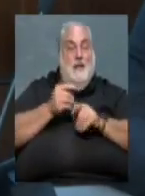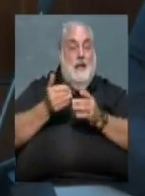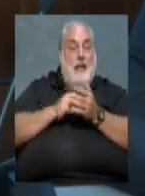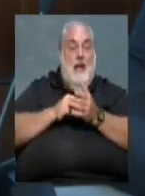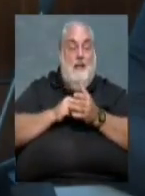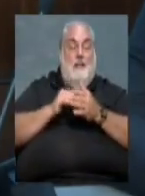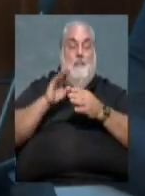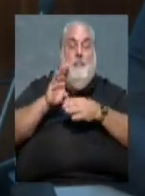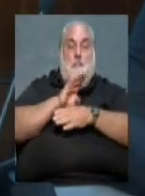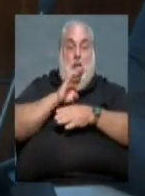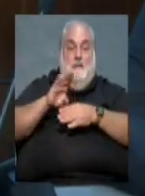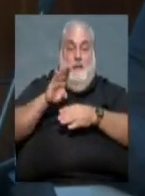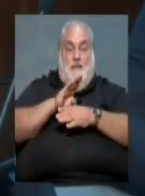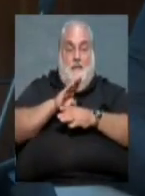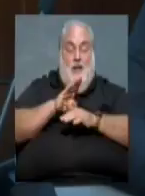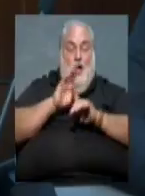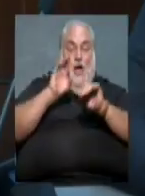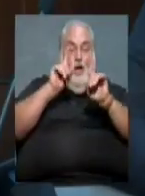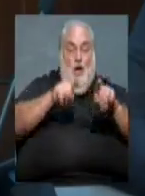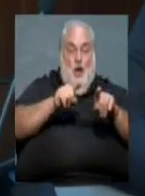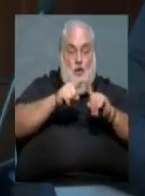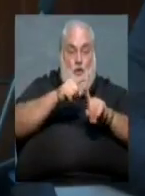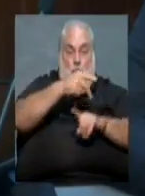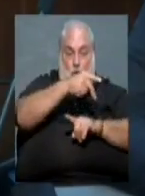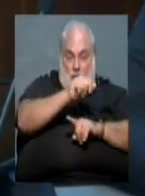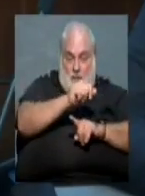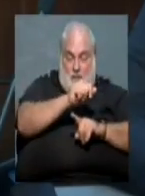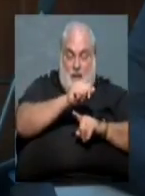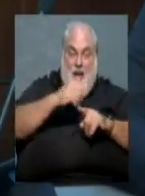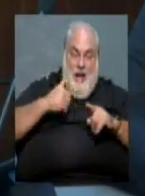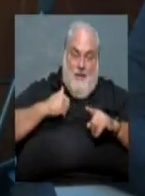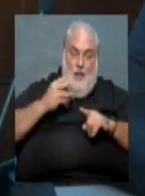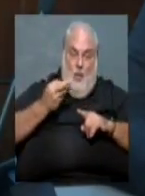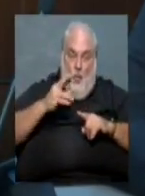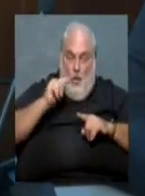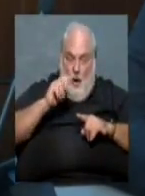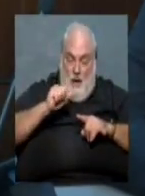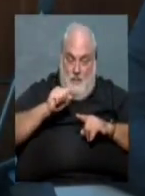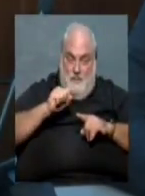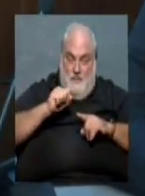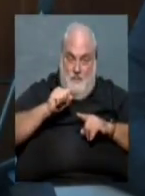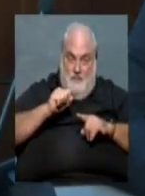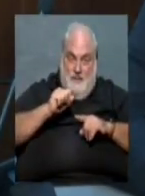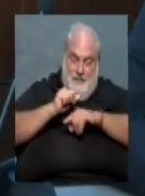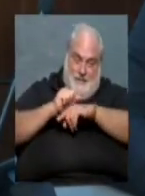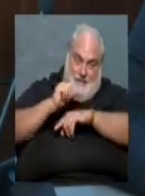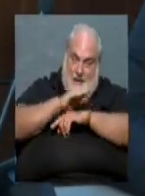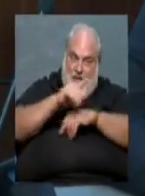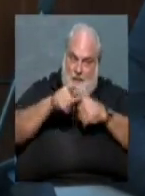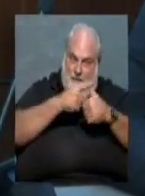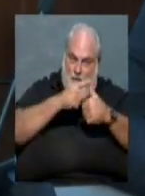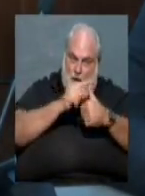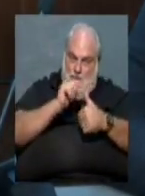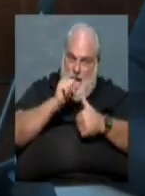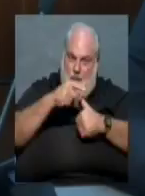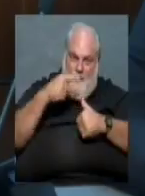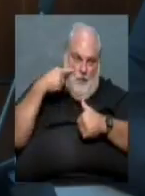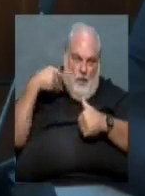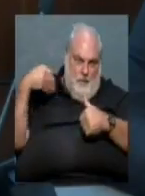merchants are the ones that go to the prosecutor's office to get the warrants issued for hot checks. So that's the first stop for a merchant.